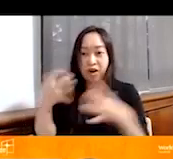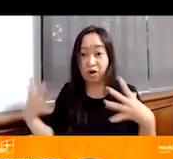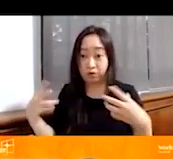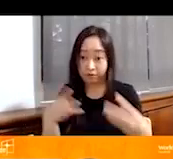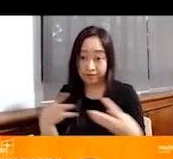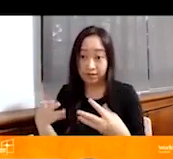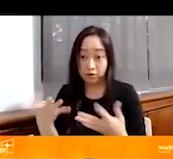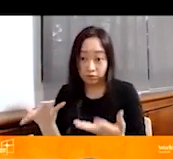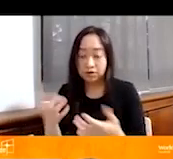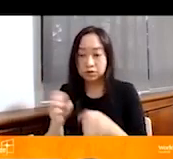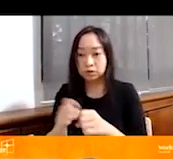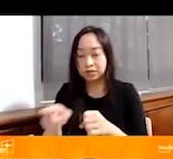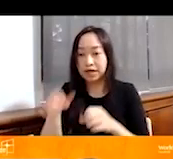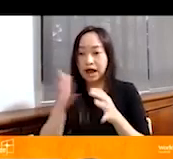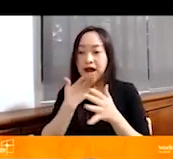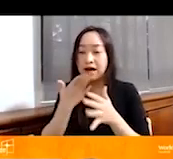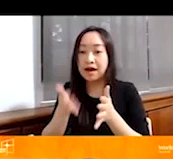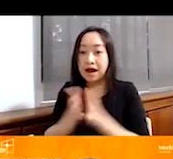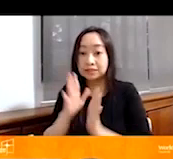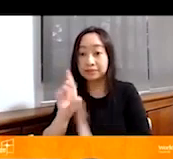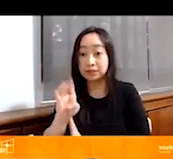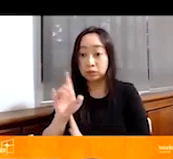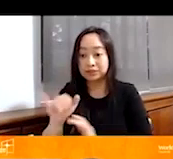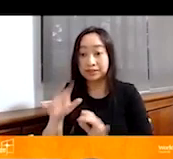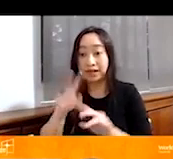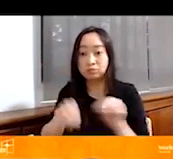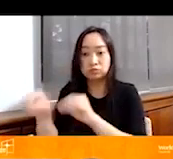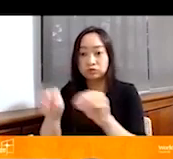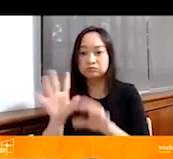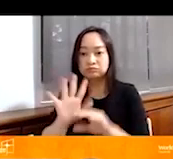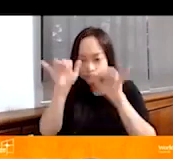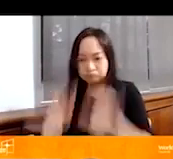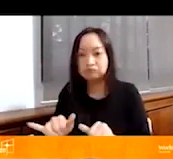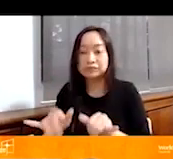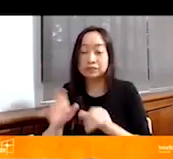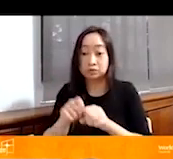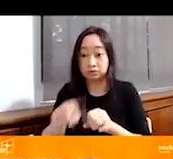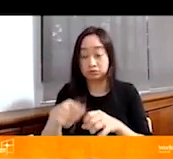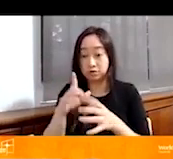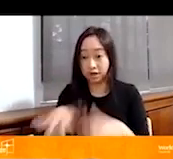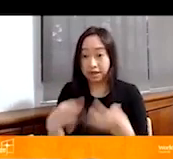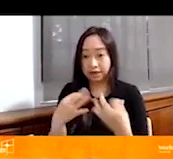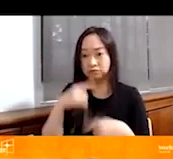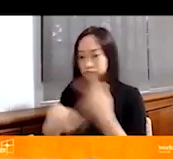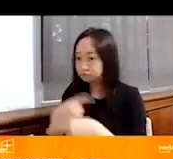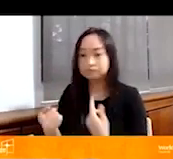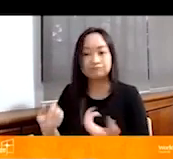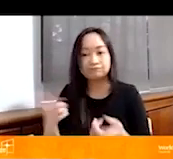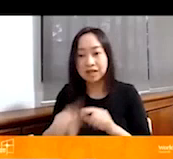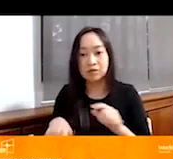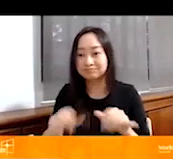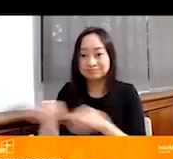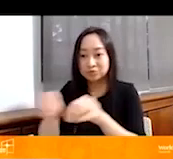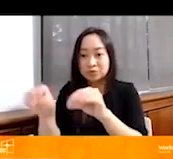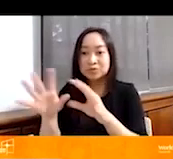been asked to, you know, be stationary. And so that's also contributed to challenging their way of life and creating a lot of, you know,